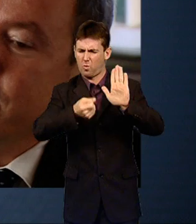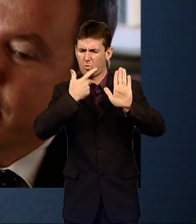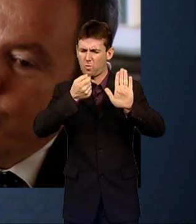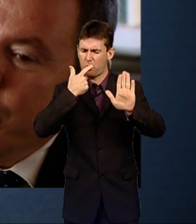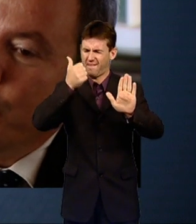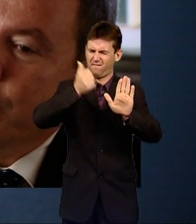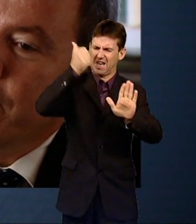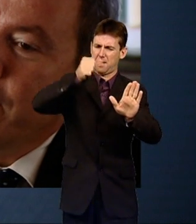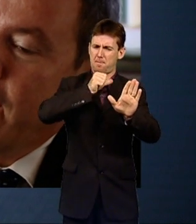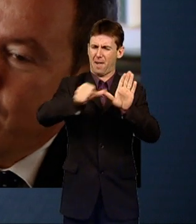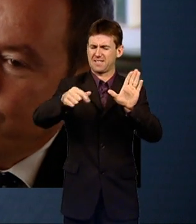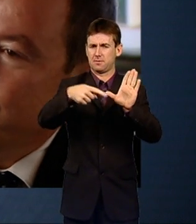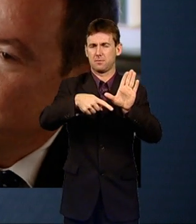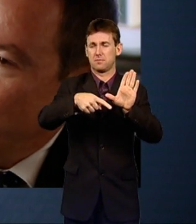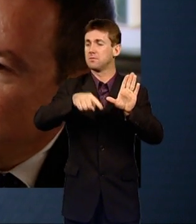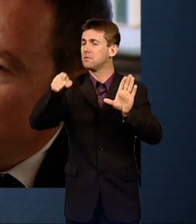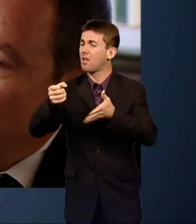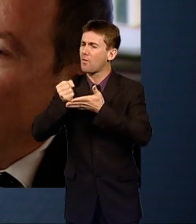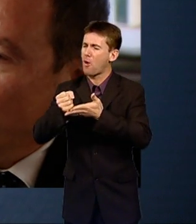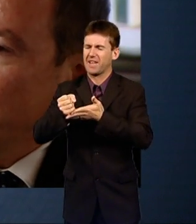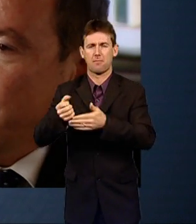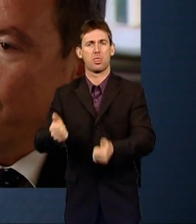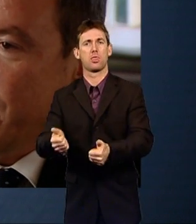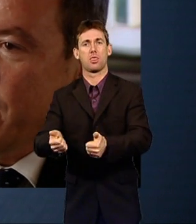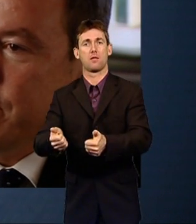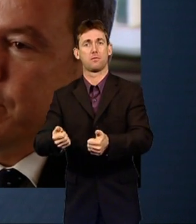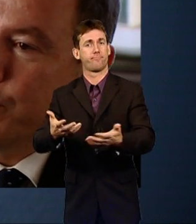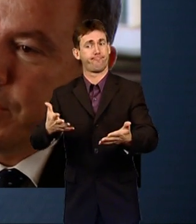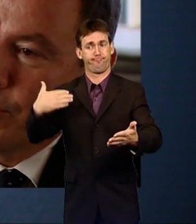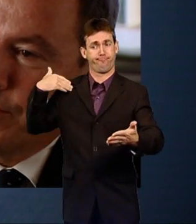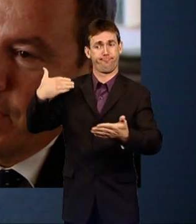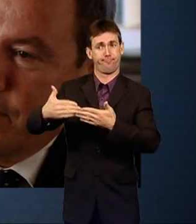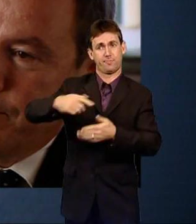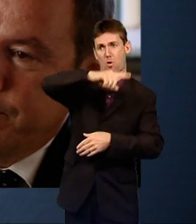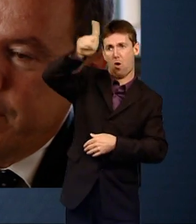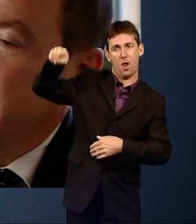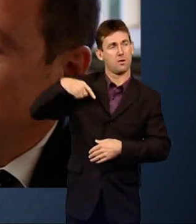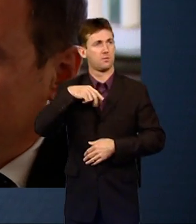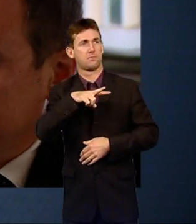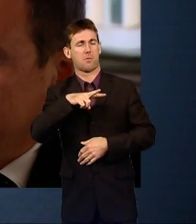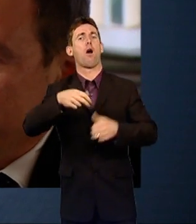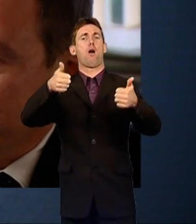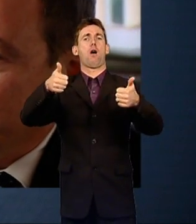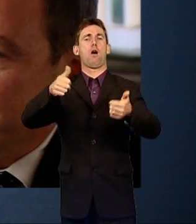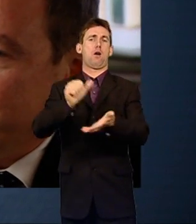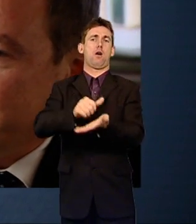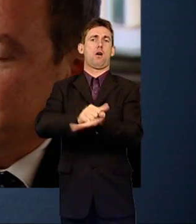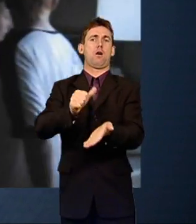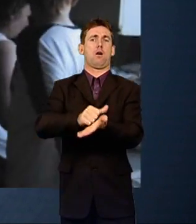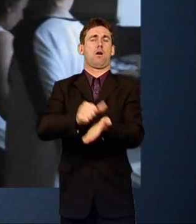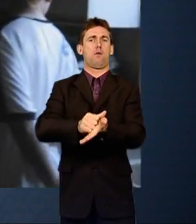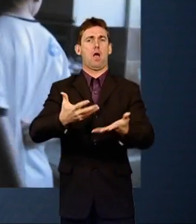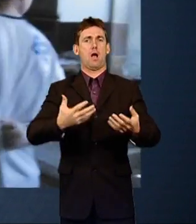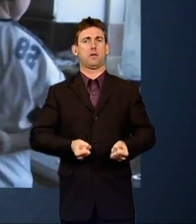I think people have relied more on medication as a result of it and ignored psychological treatment.